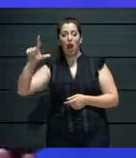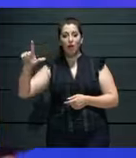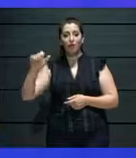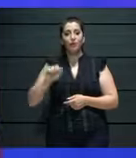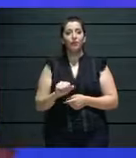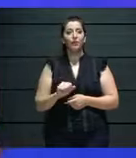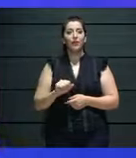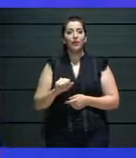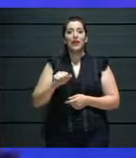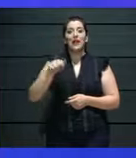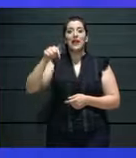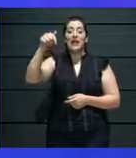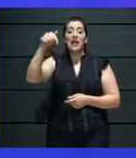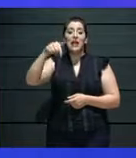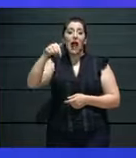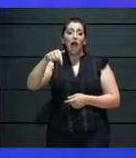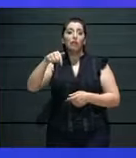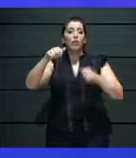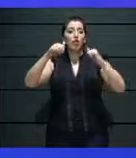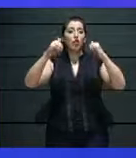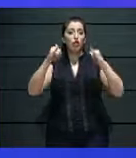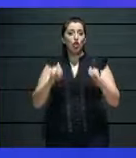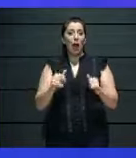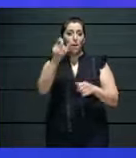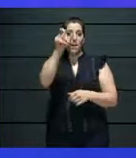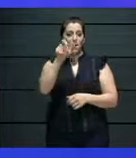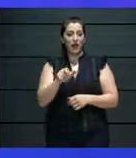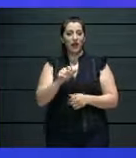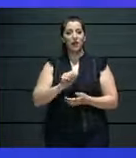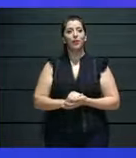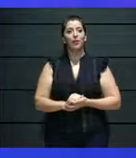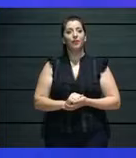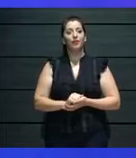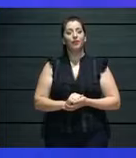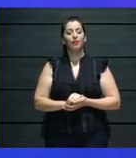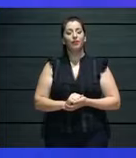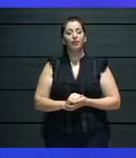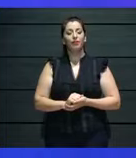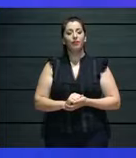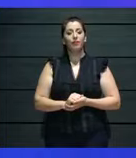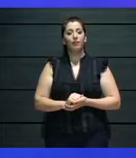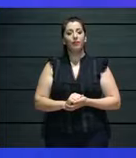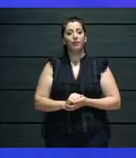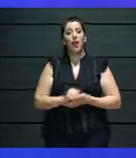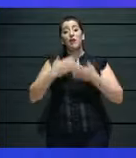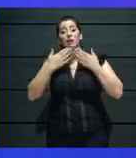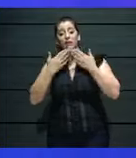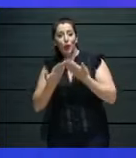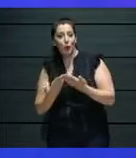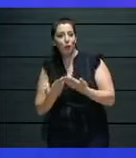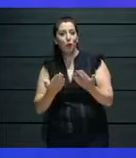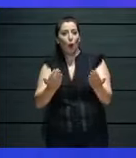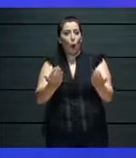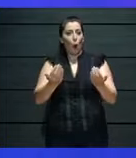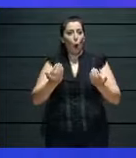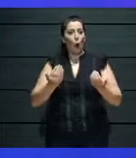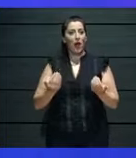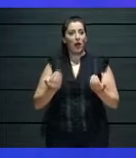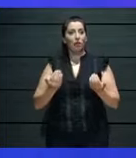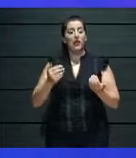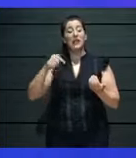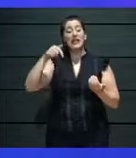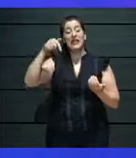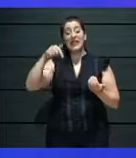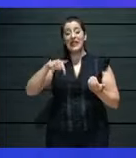Invisible audience, welcome. I'm so happy to be the first speaker in a very important session,